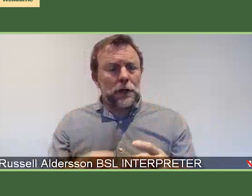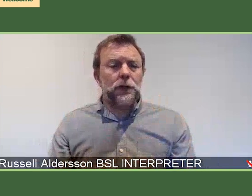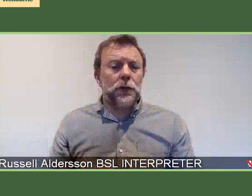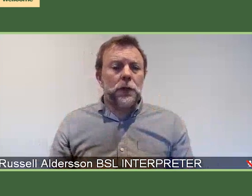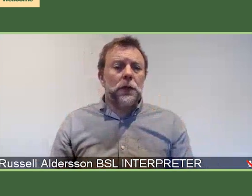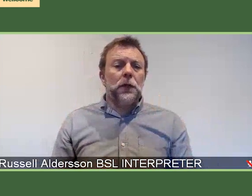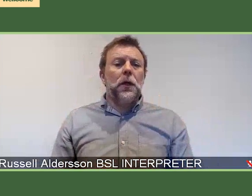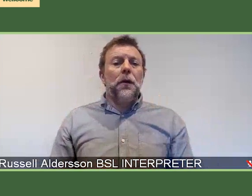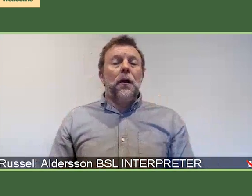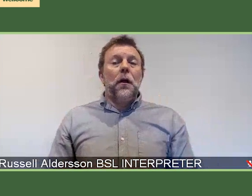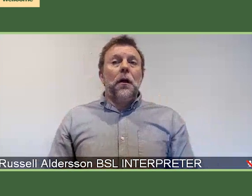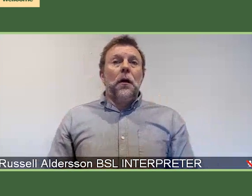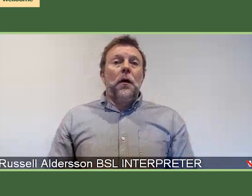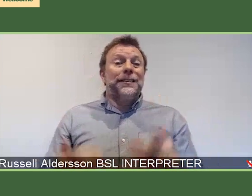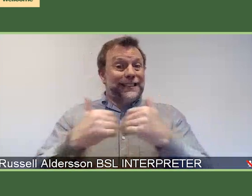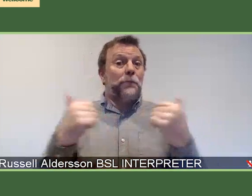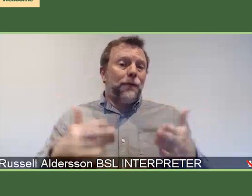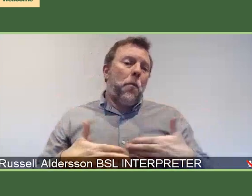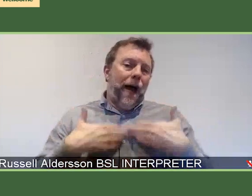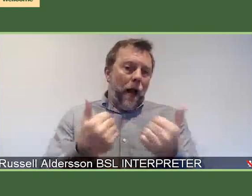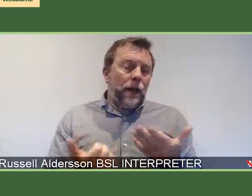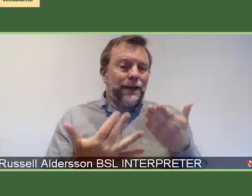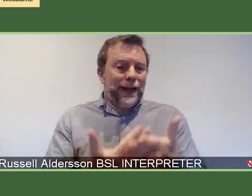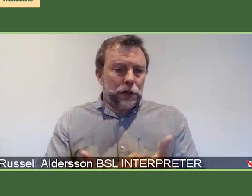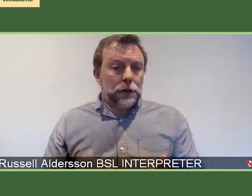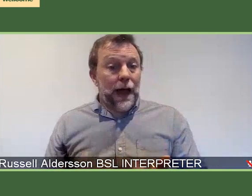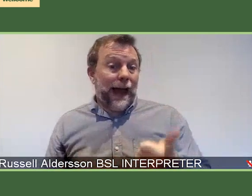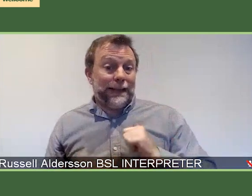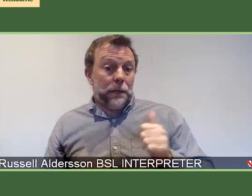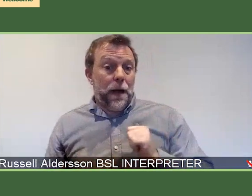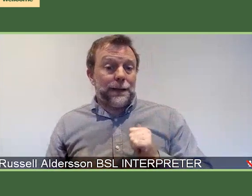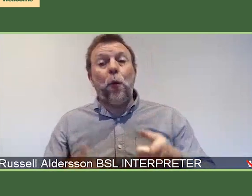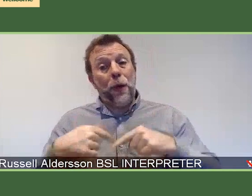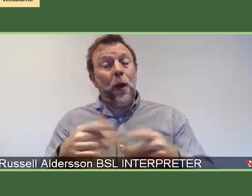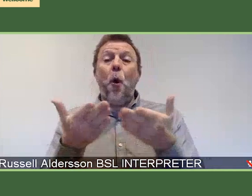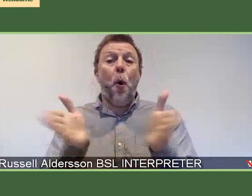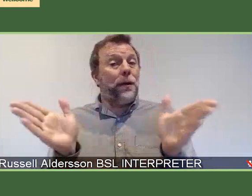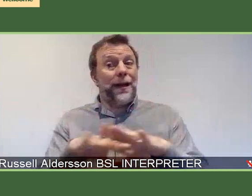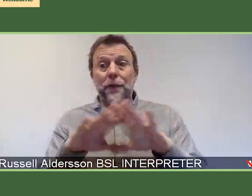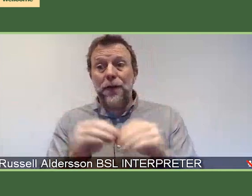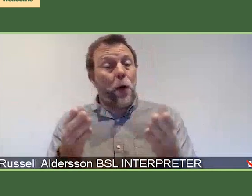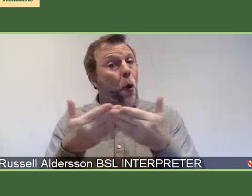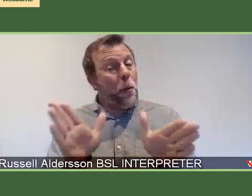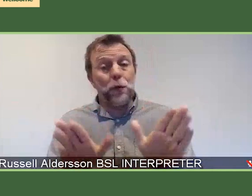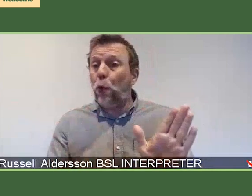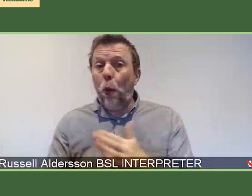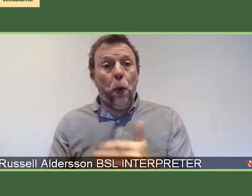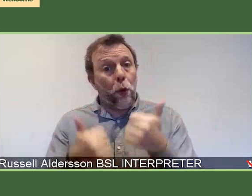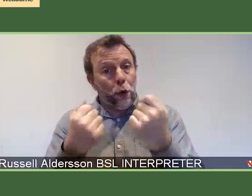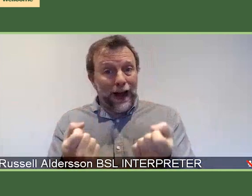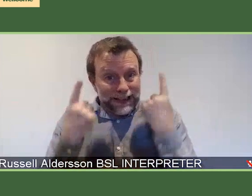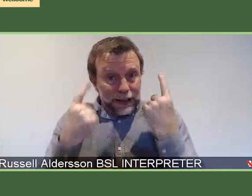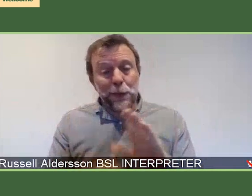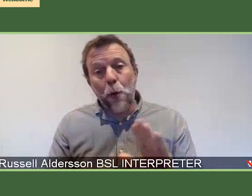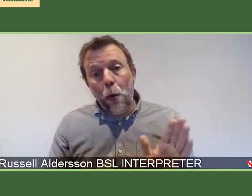interventions. And so I would, you know, I would fully expect us to be, you know, we are open to everything. We're open to all good ideas. We're open to all disciplines.